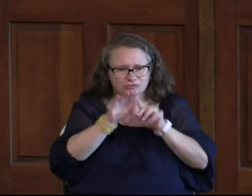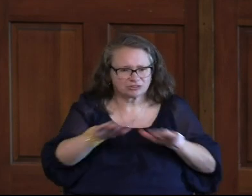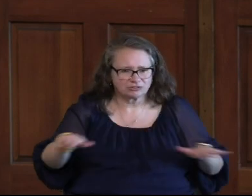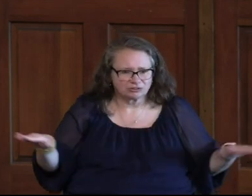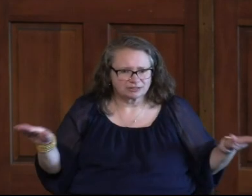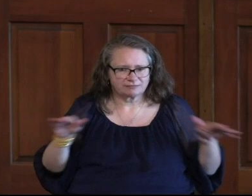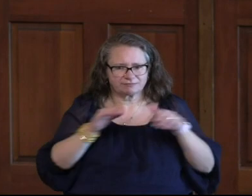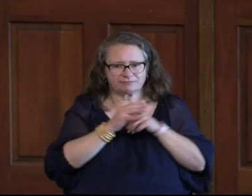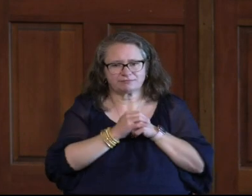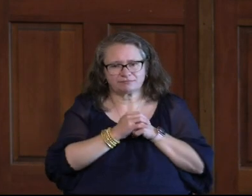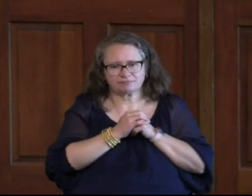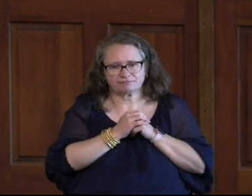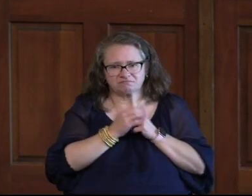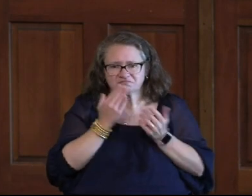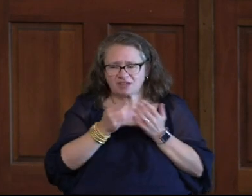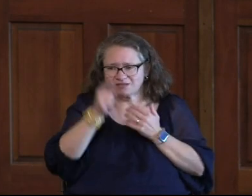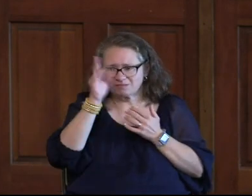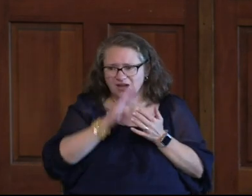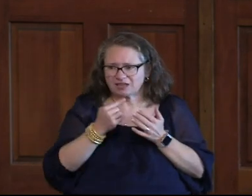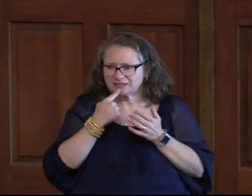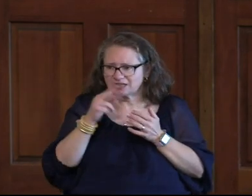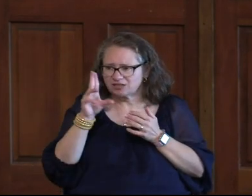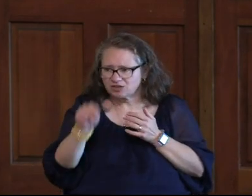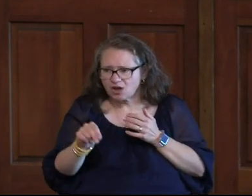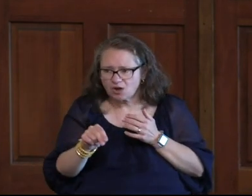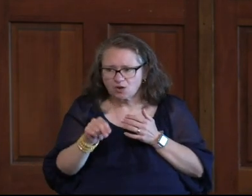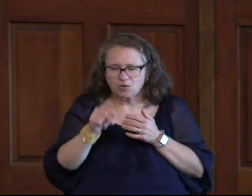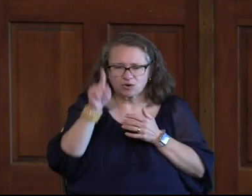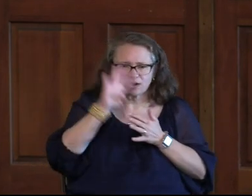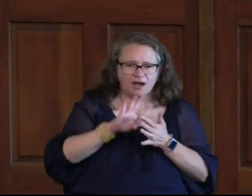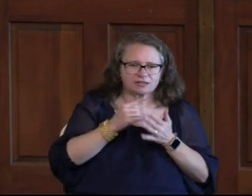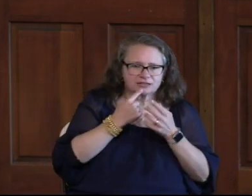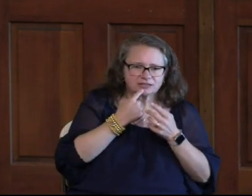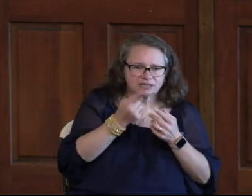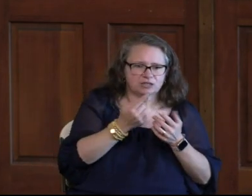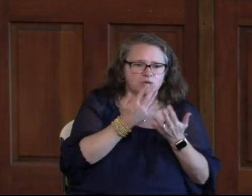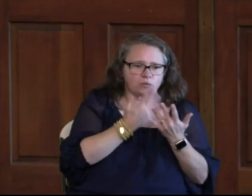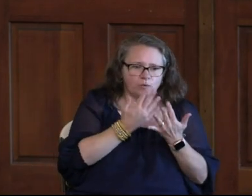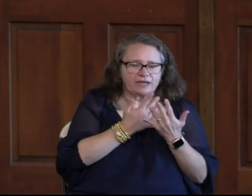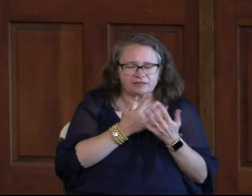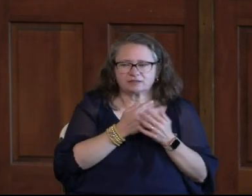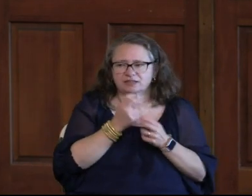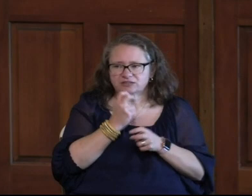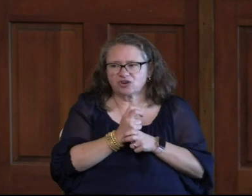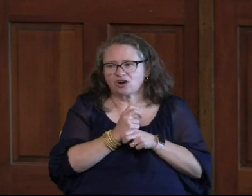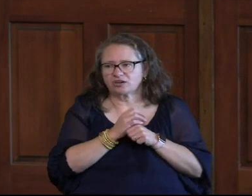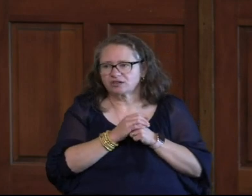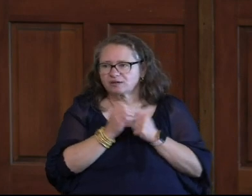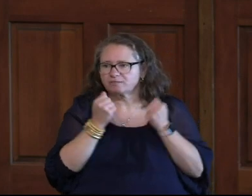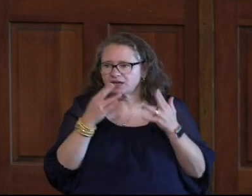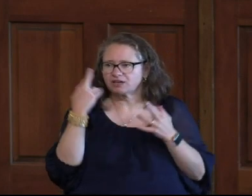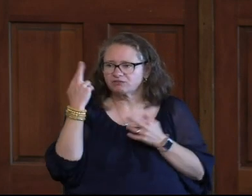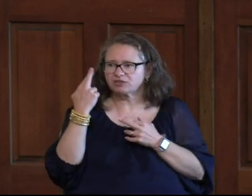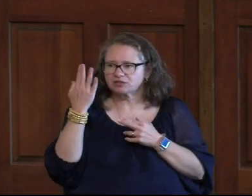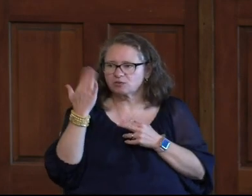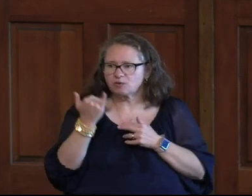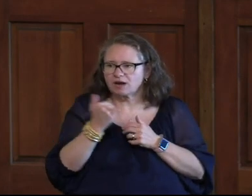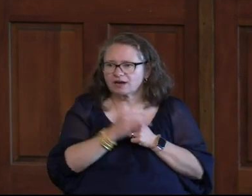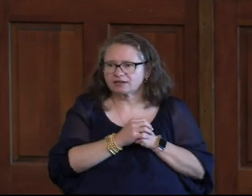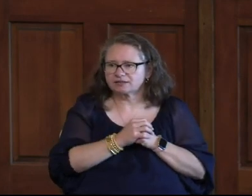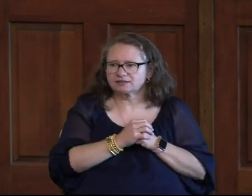be a mom Right now Maybe God said no Or God said wait And that's really hard So there's a lot Of reasons today And